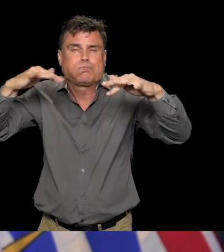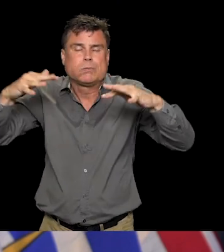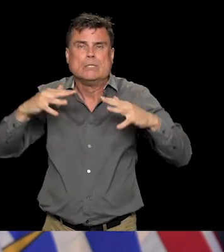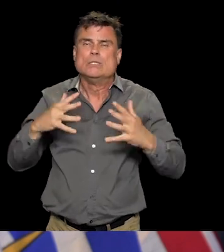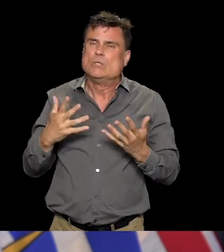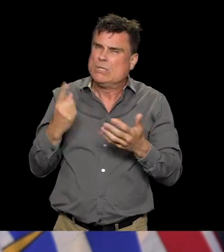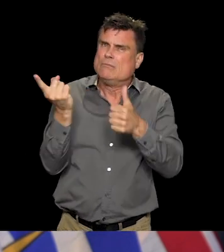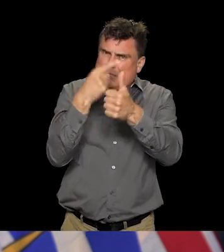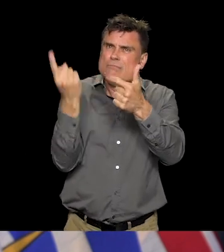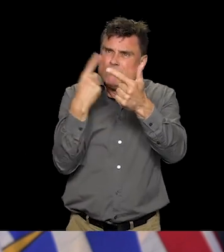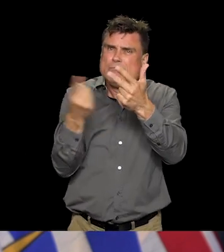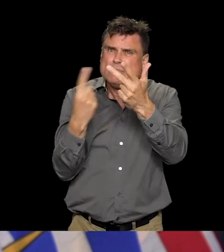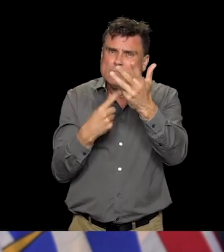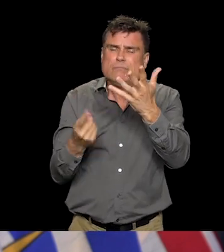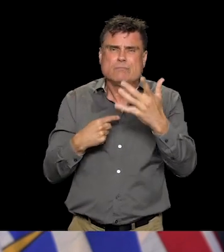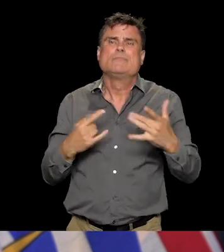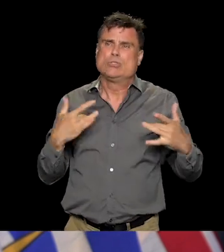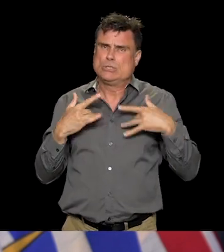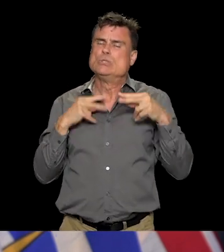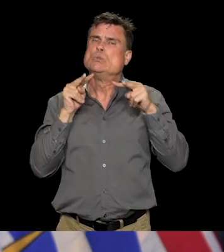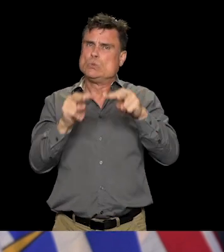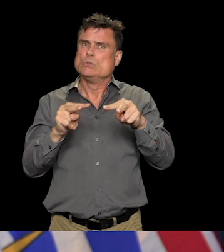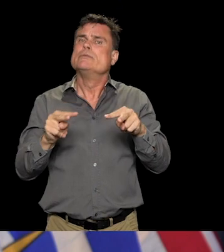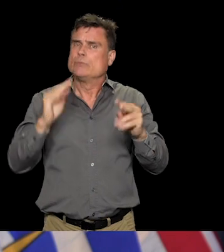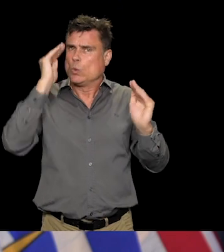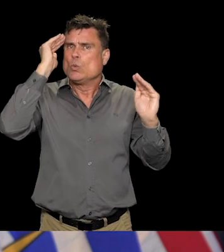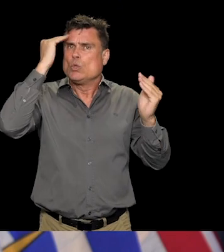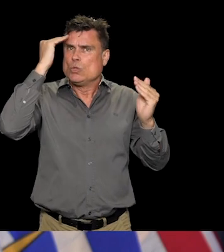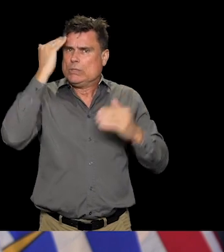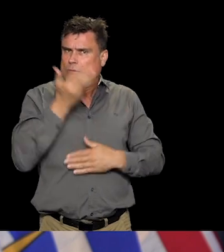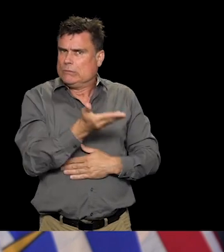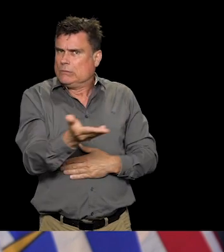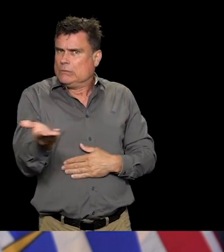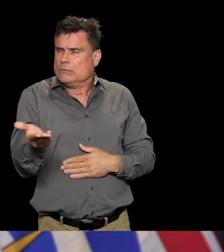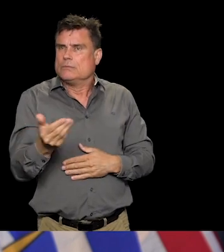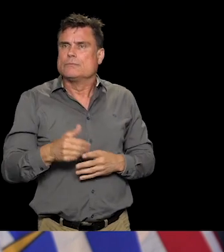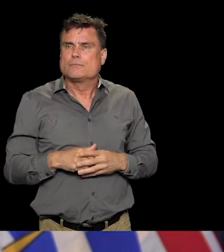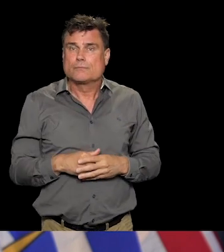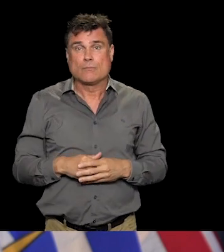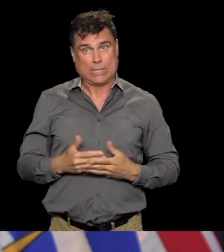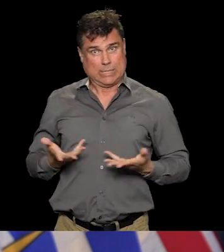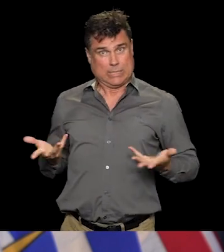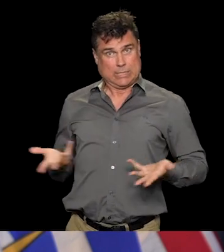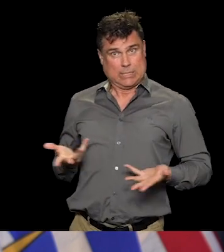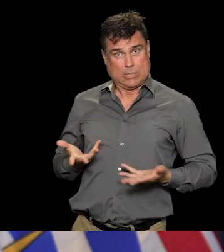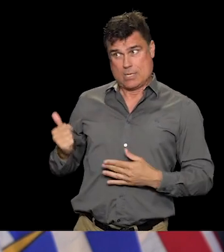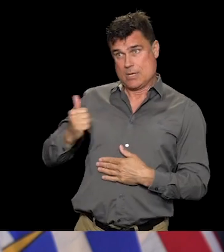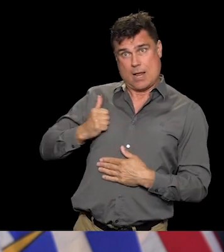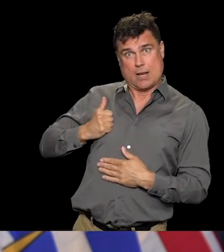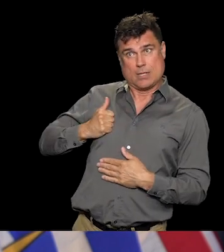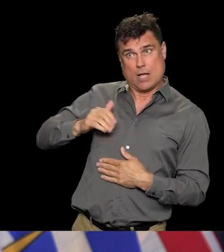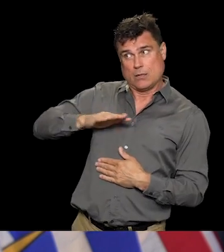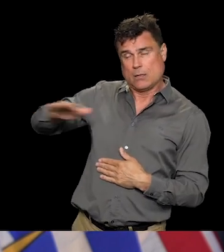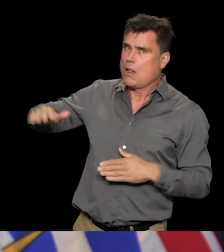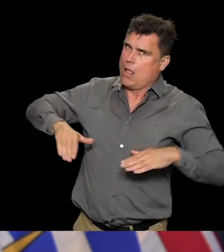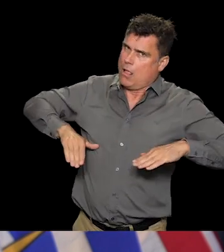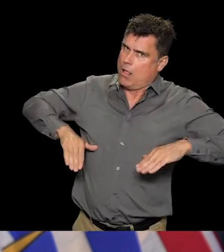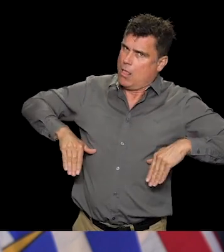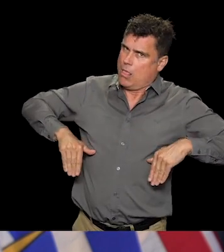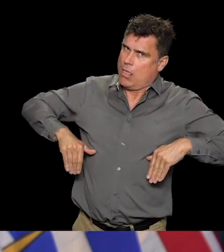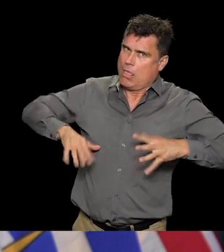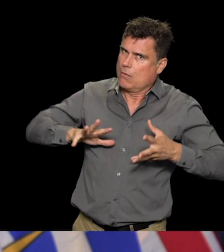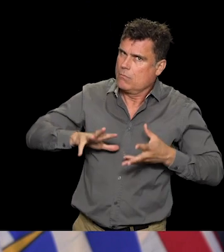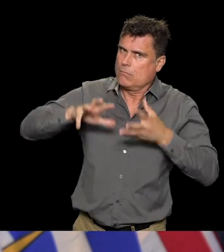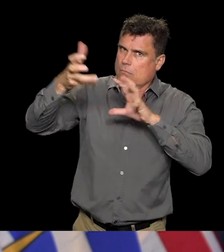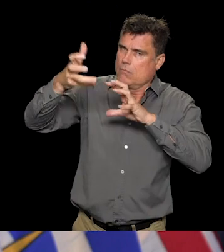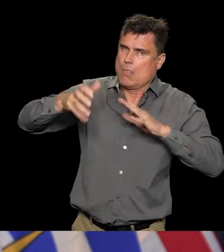states that are very worrisome. We have not yet seen anything like that here in Canada, but certainly not in B.C., but we are